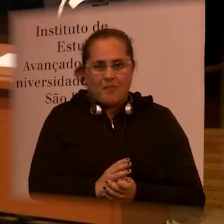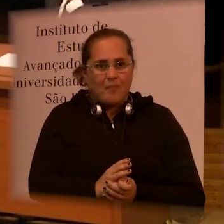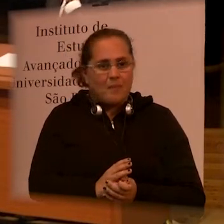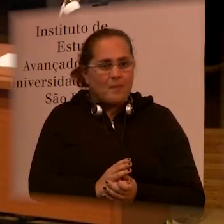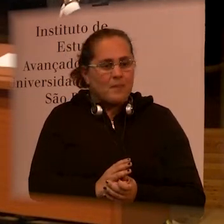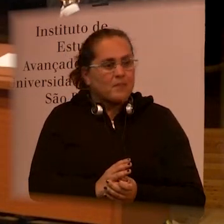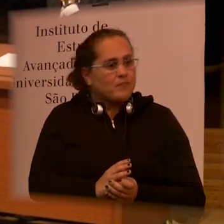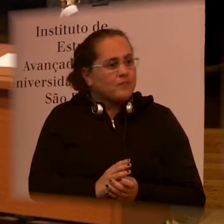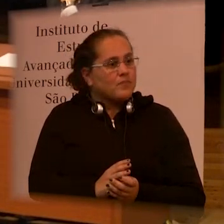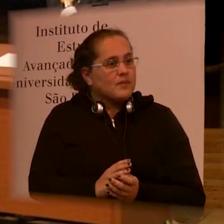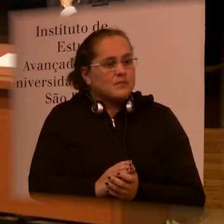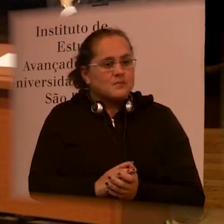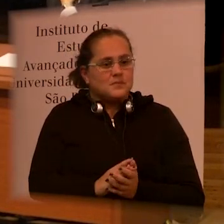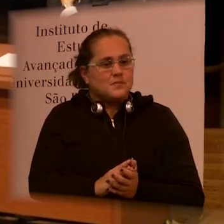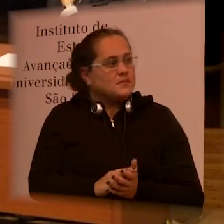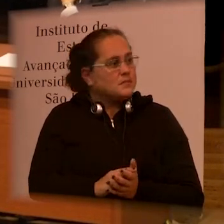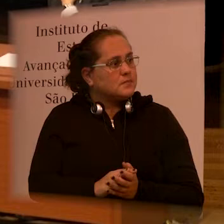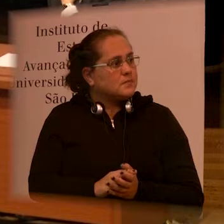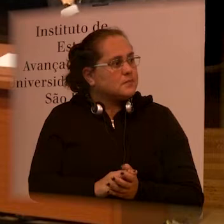we have more time.